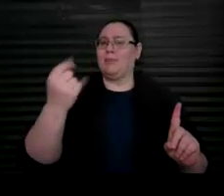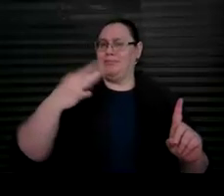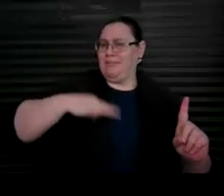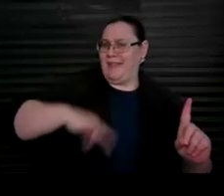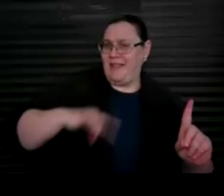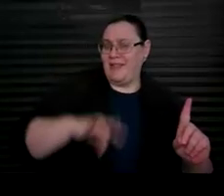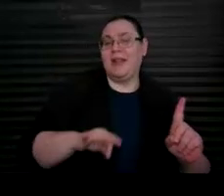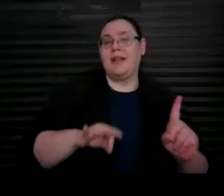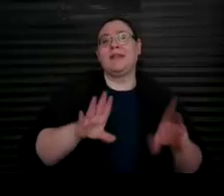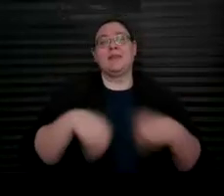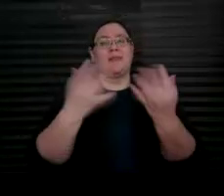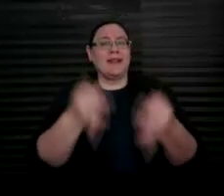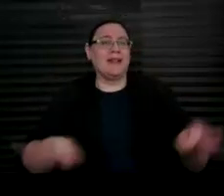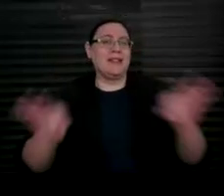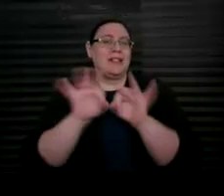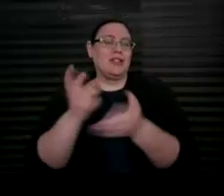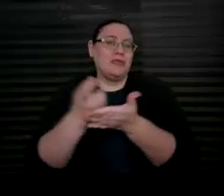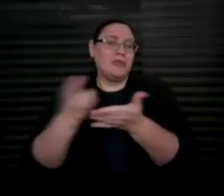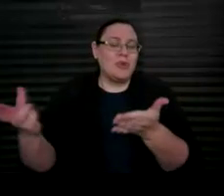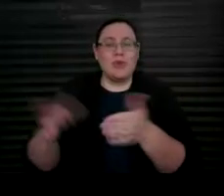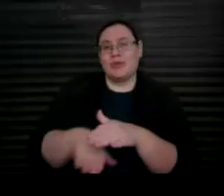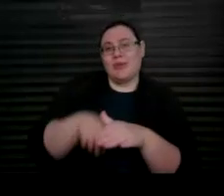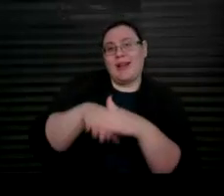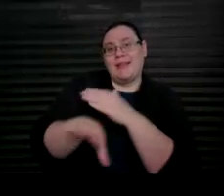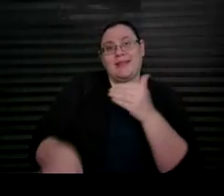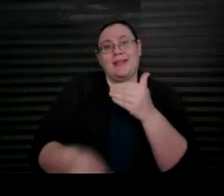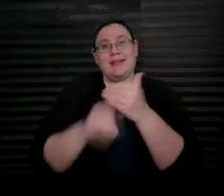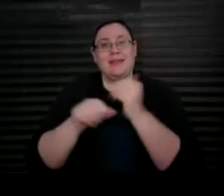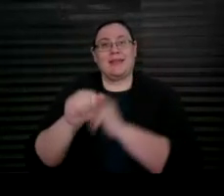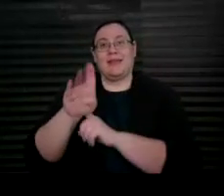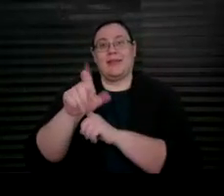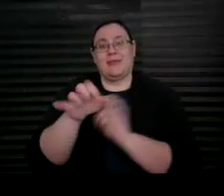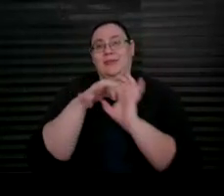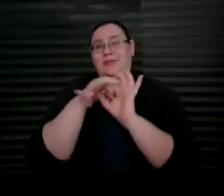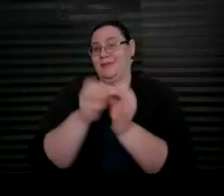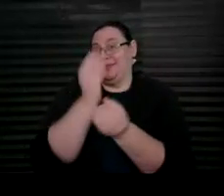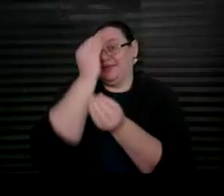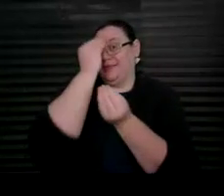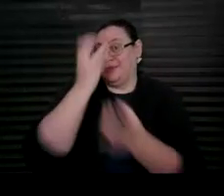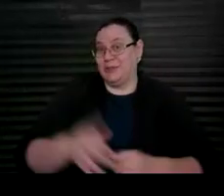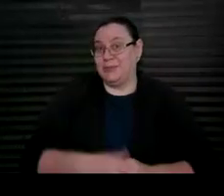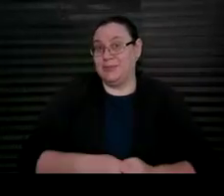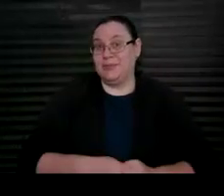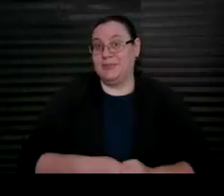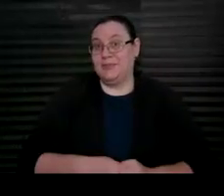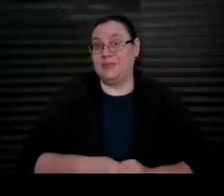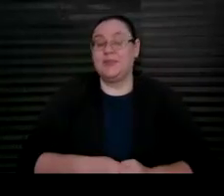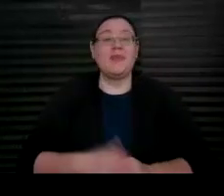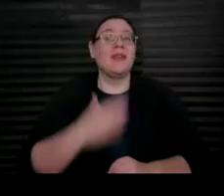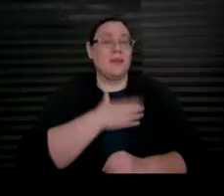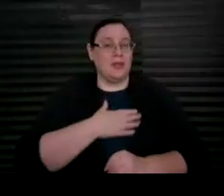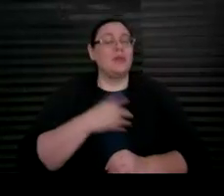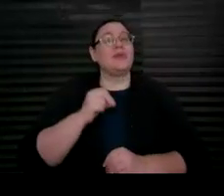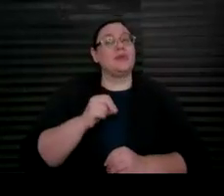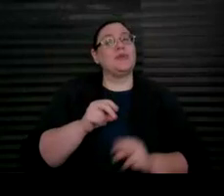key resources to access additional ABLE-related information. Please visit the